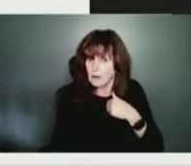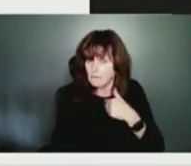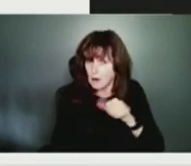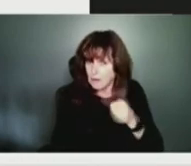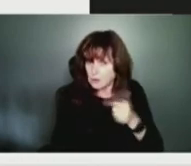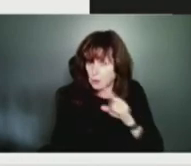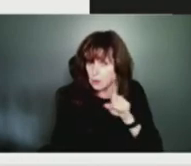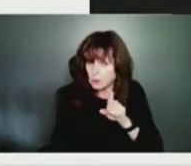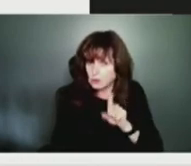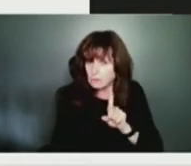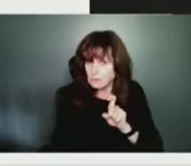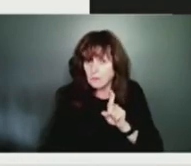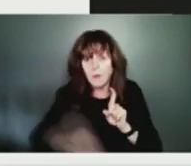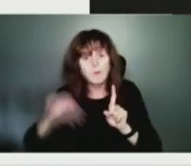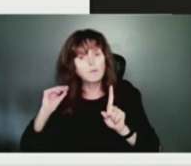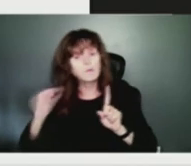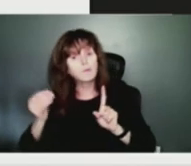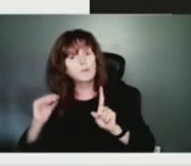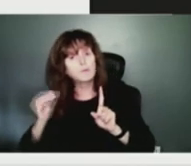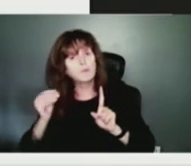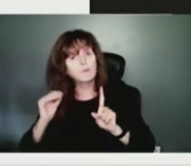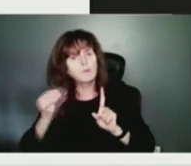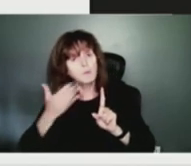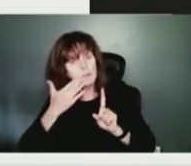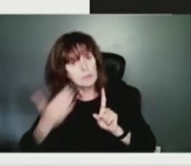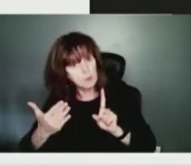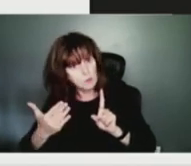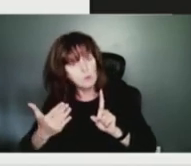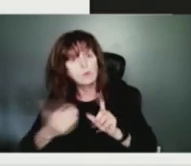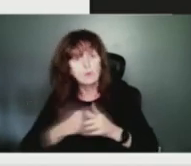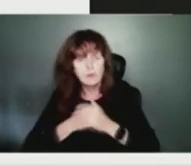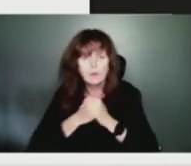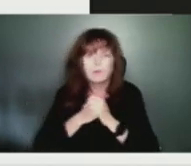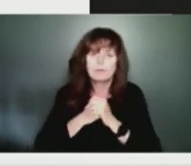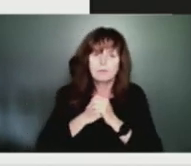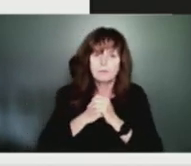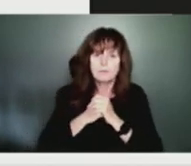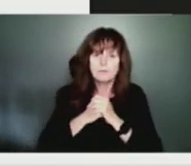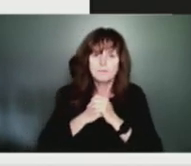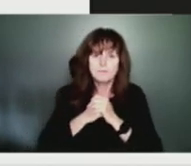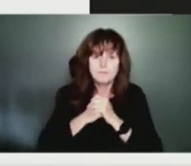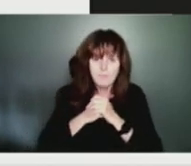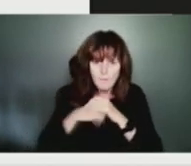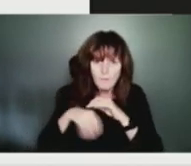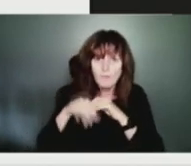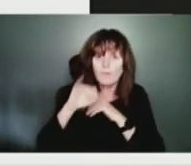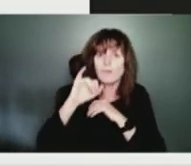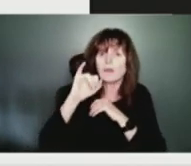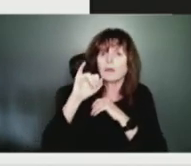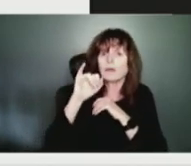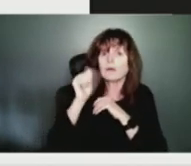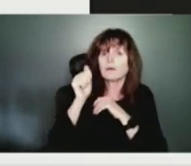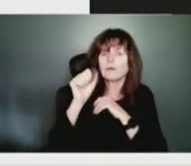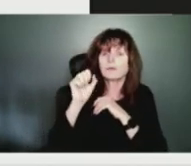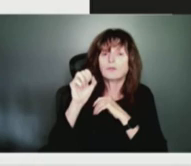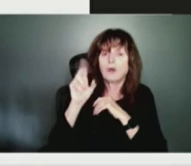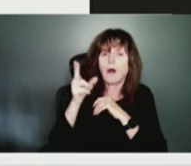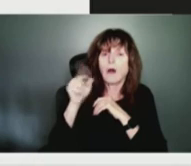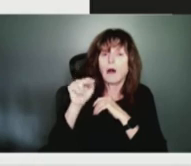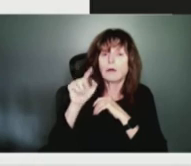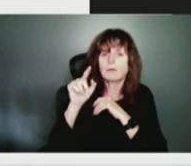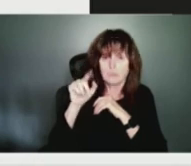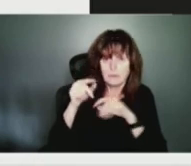No, a lot of them have been answered. Great, thank you. Jen Taplin with the Chronicle Herald, do you have an additional question? Yeah, just one.